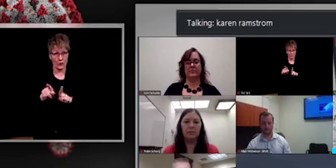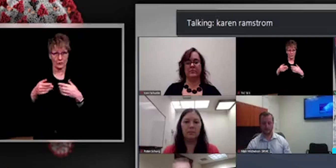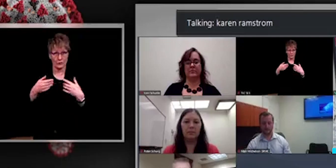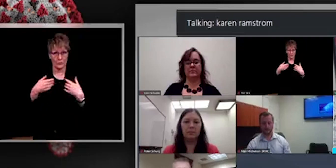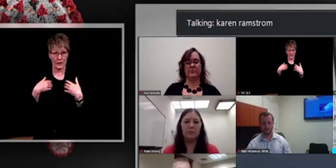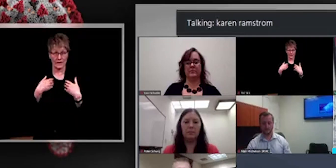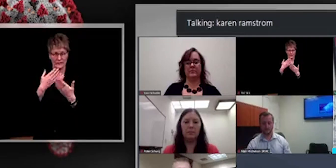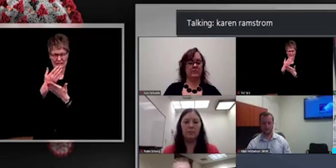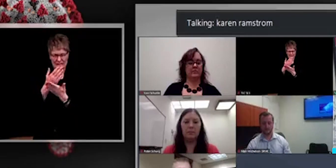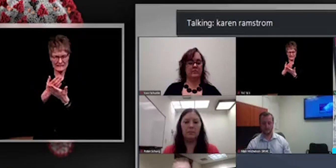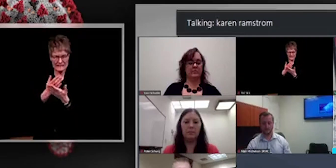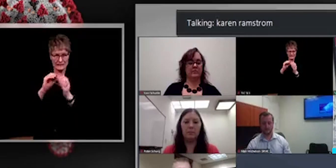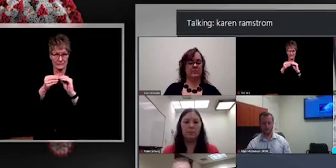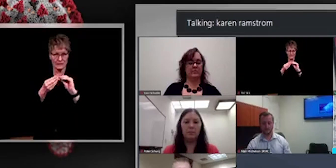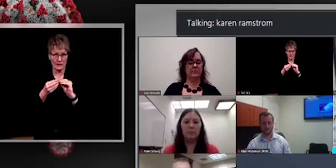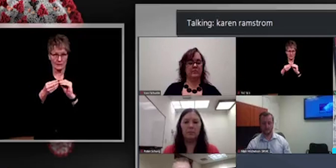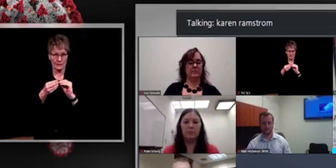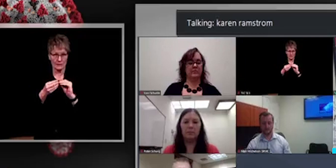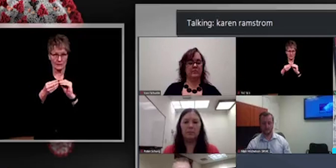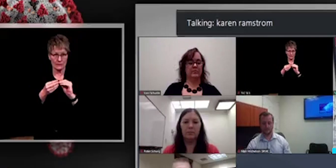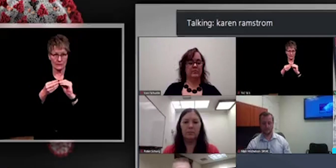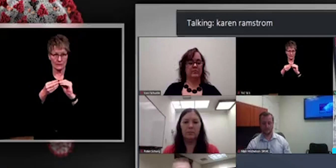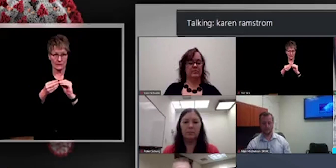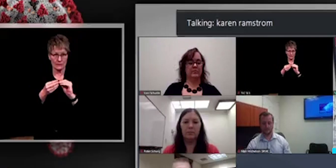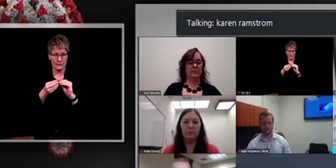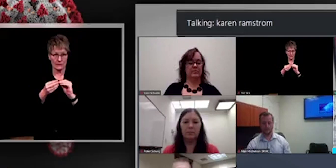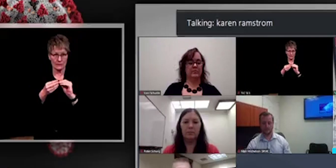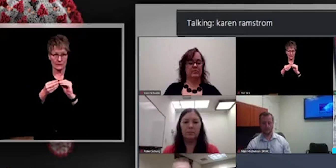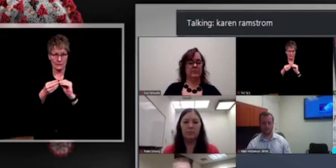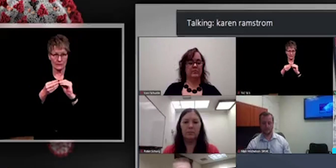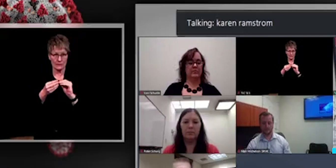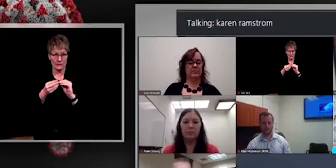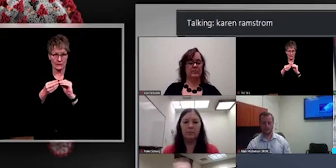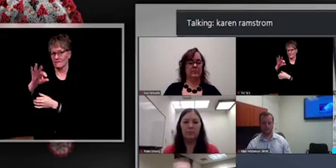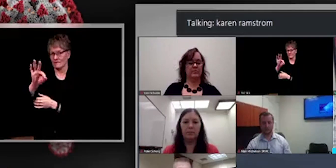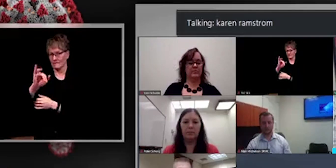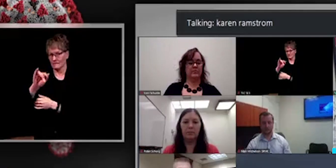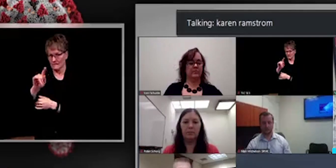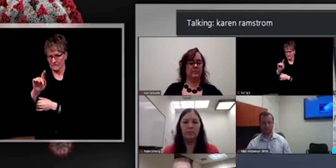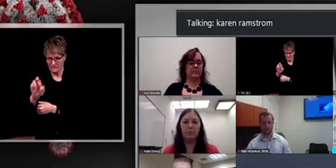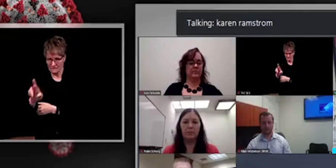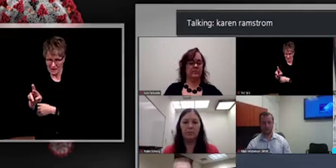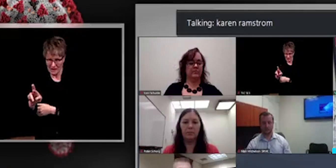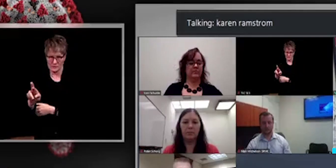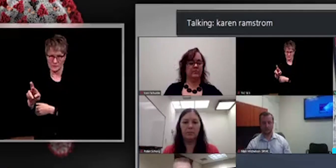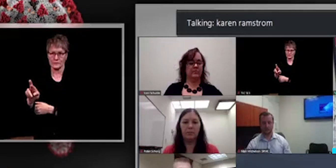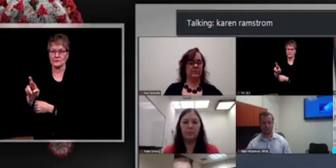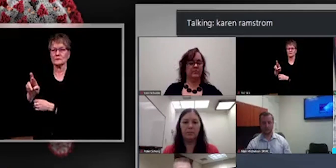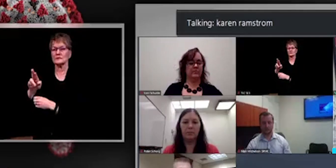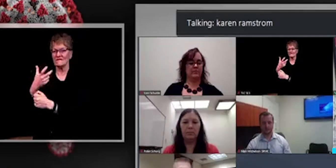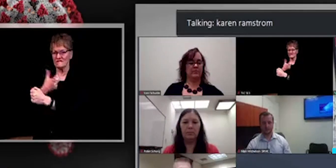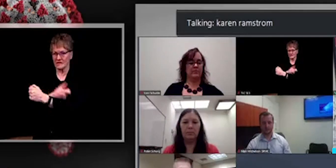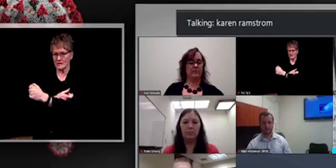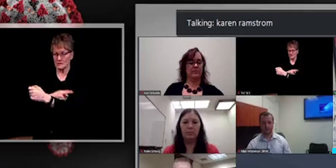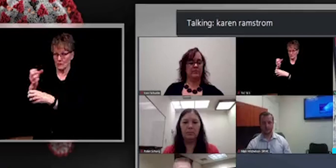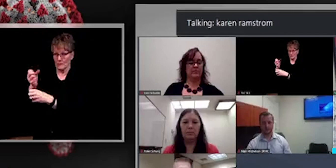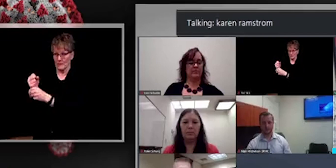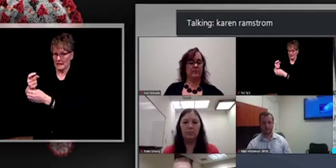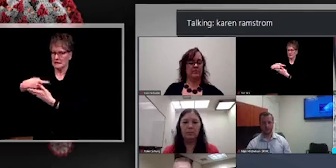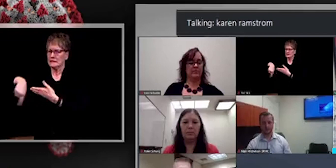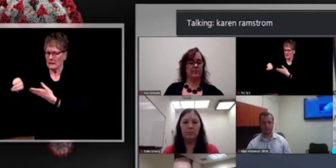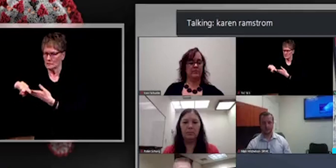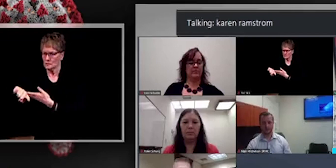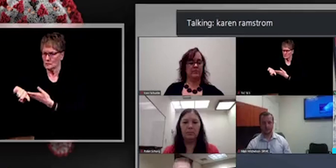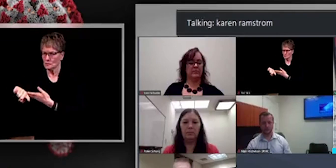has not been, um, finalized by the CDC at the state level. And so that's still in the works. And then, in